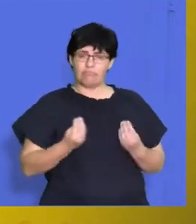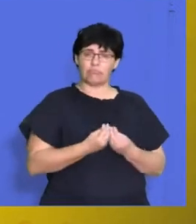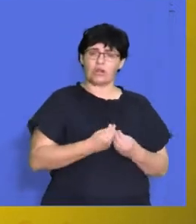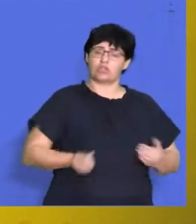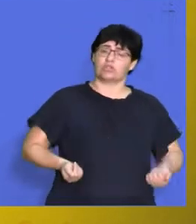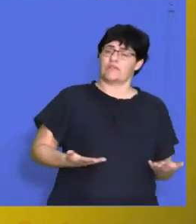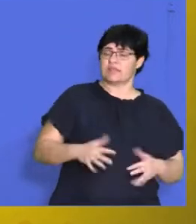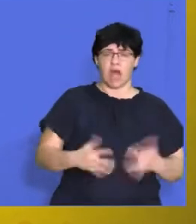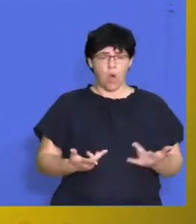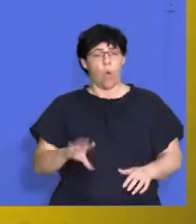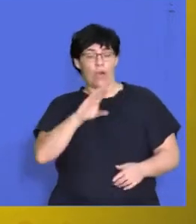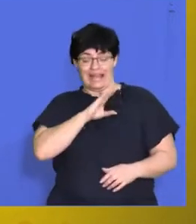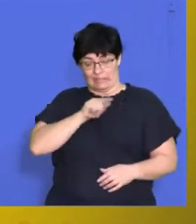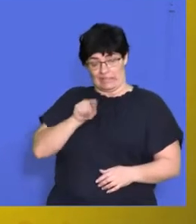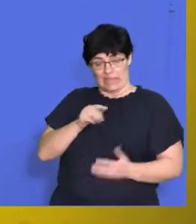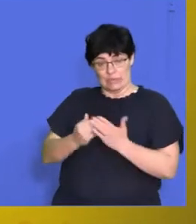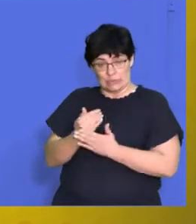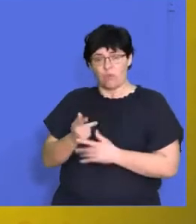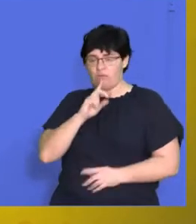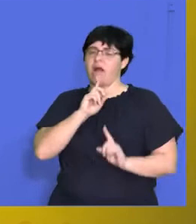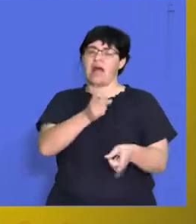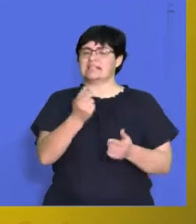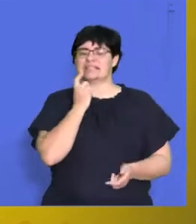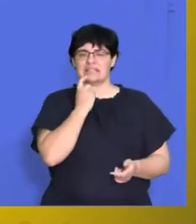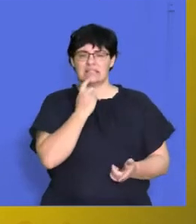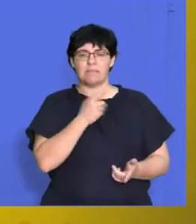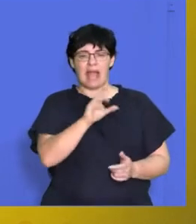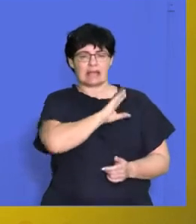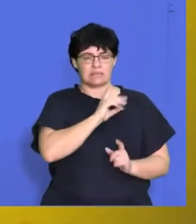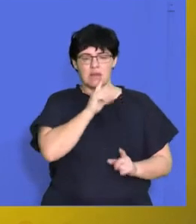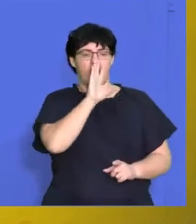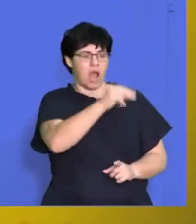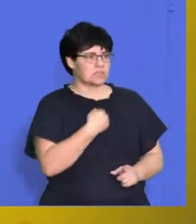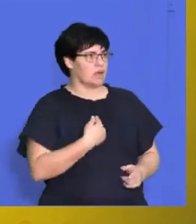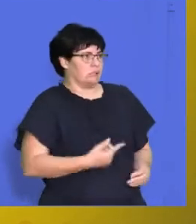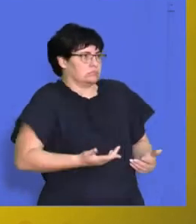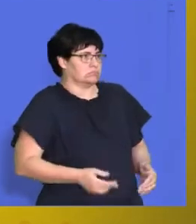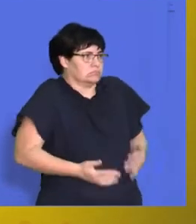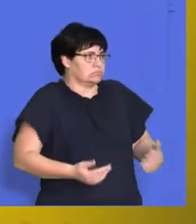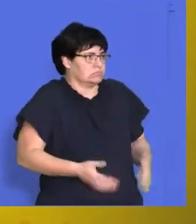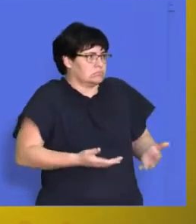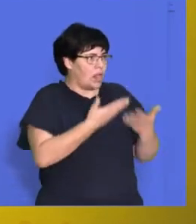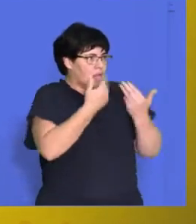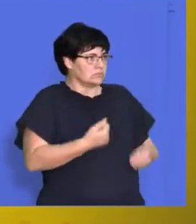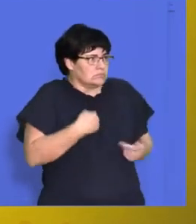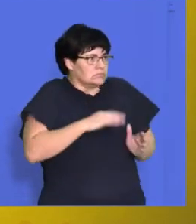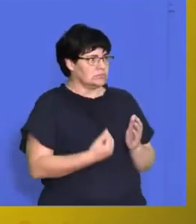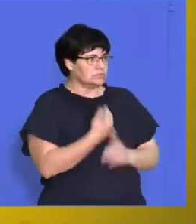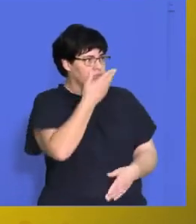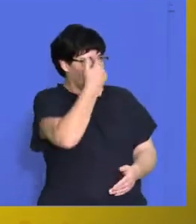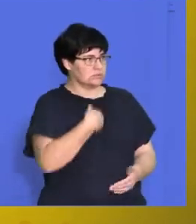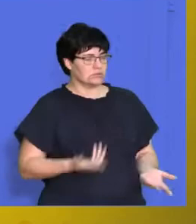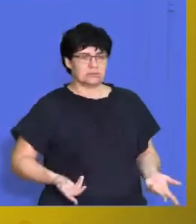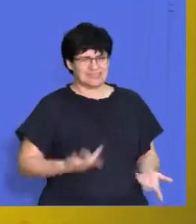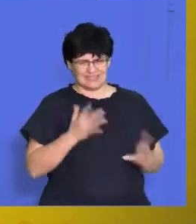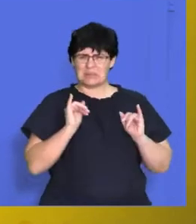services, a potential customer, they can answer them. There's nothing worse when the customer goes and asks someone about a new product or service